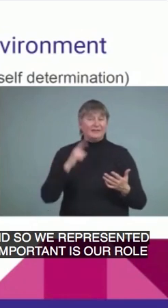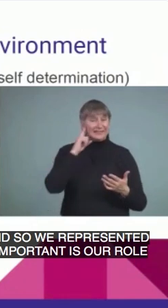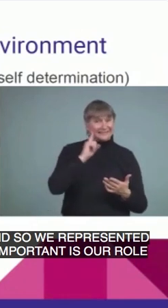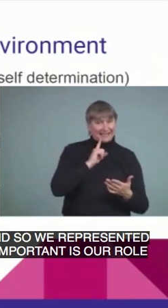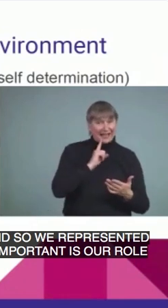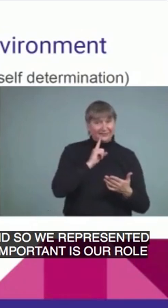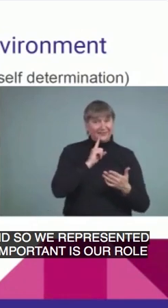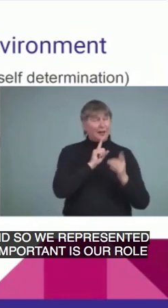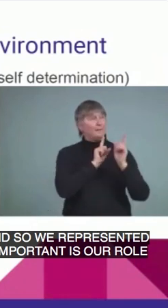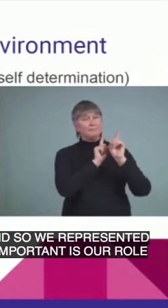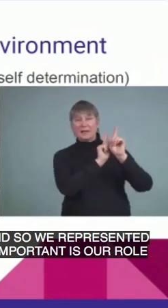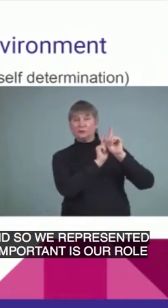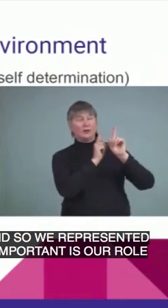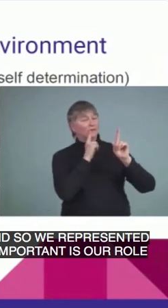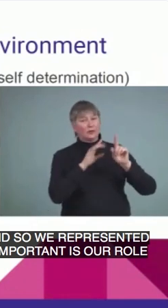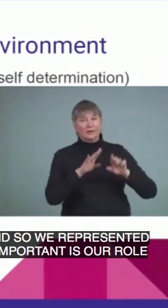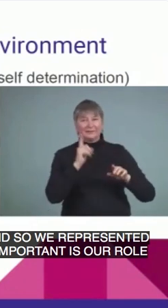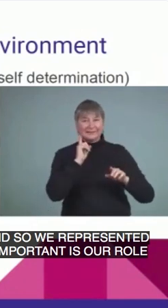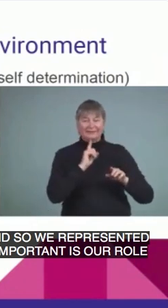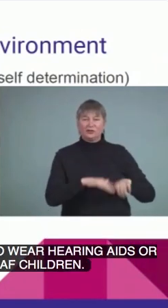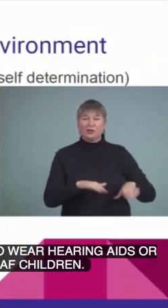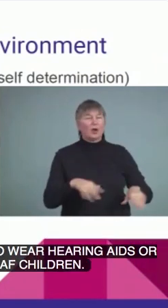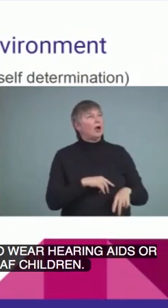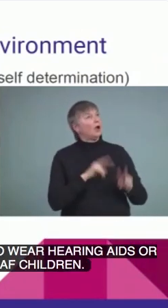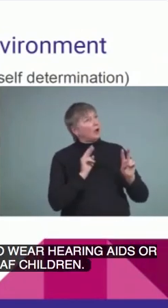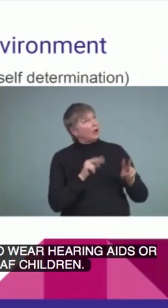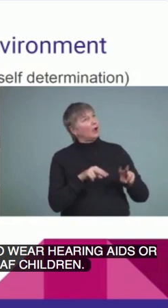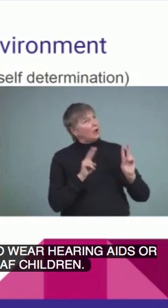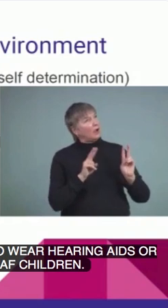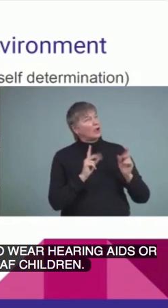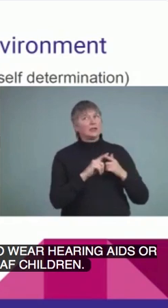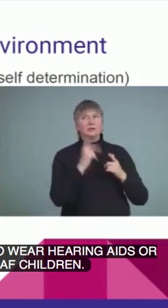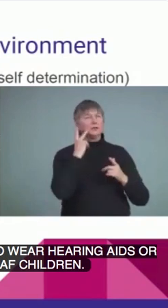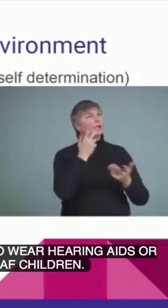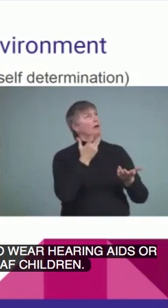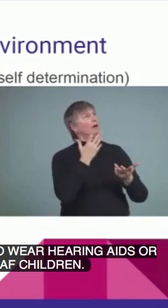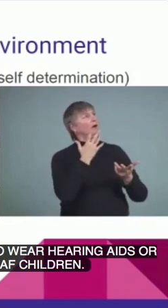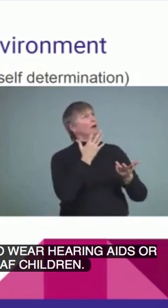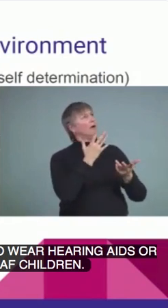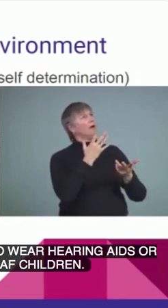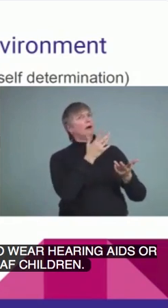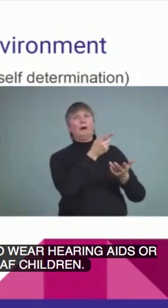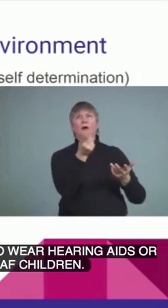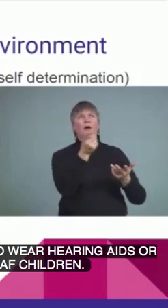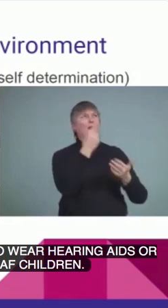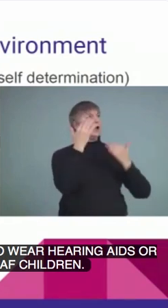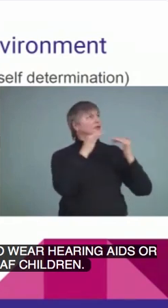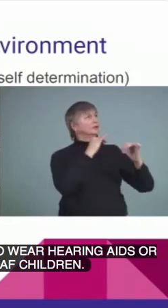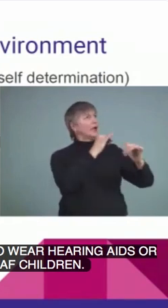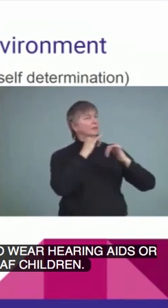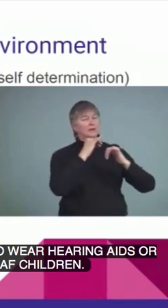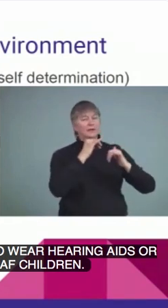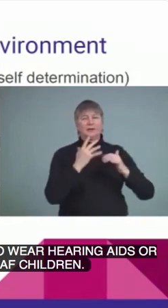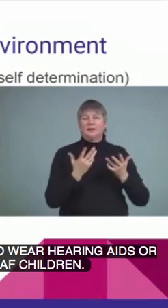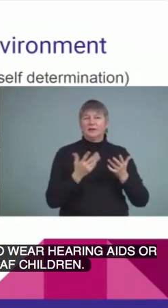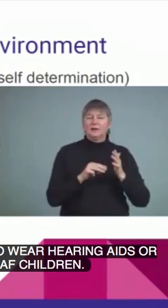our deaf children so they can see people communicating like themselves. These deaf models may